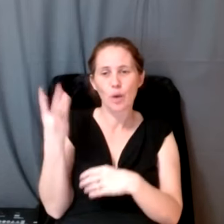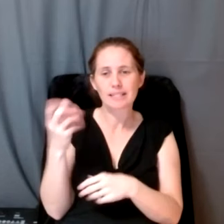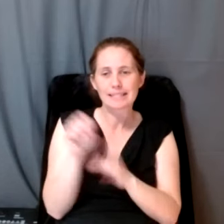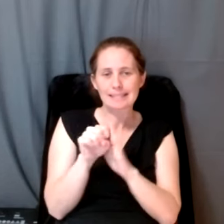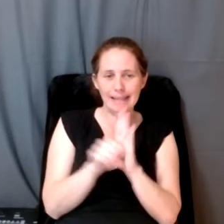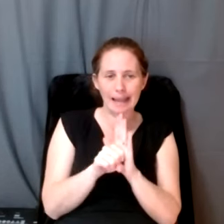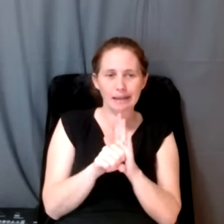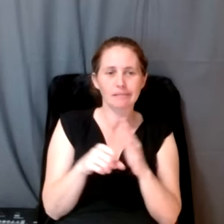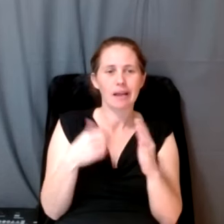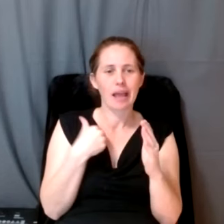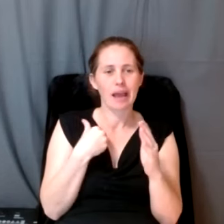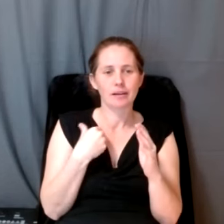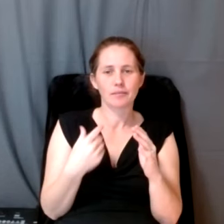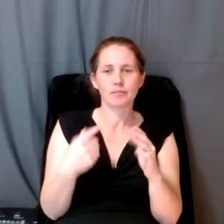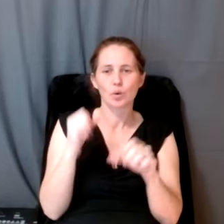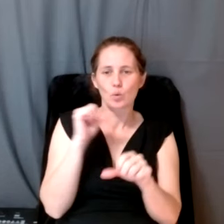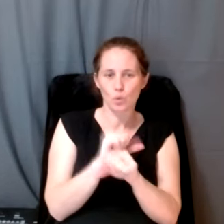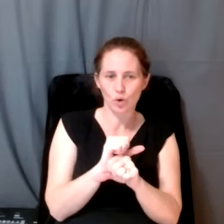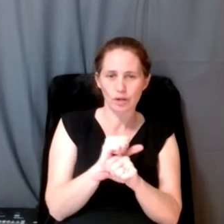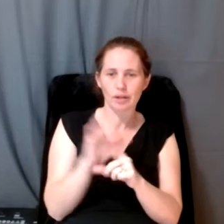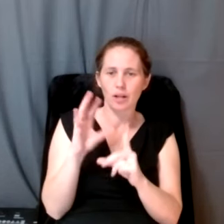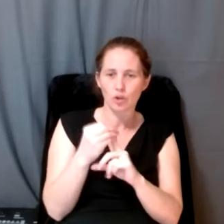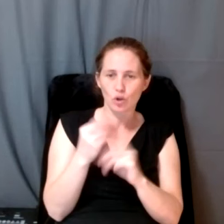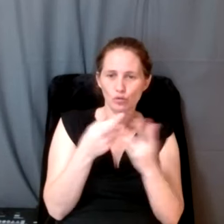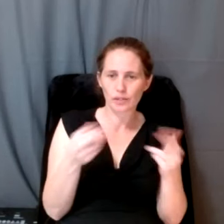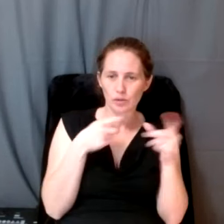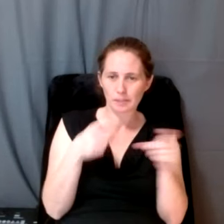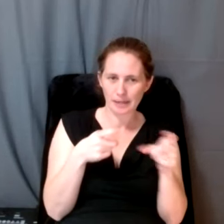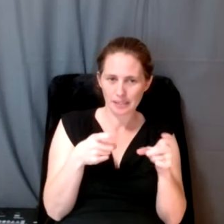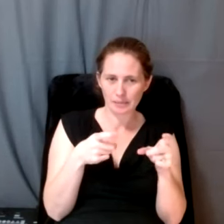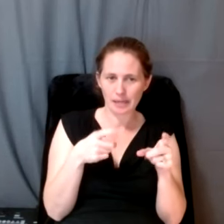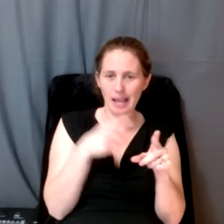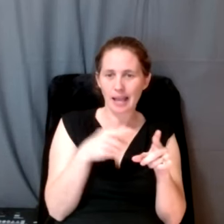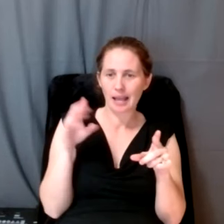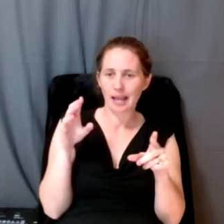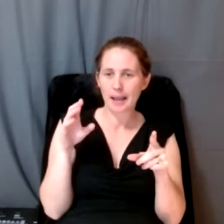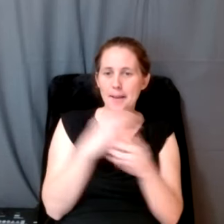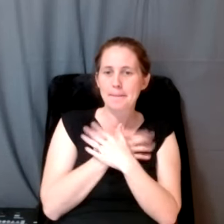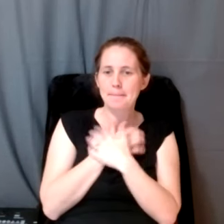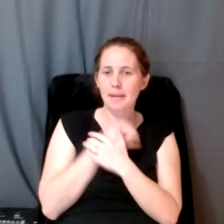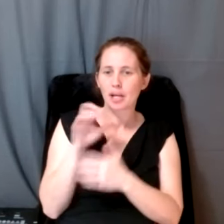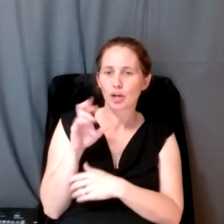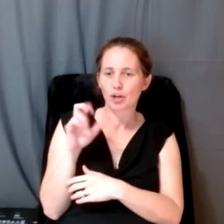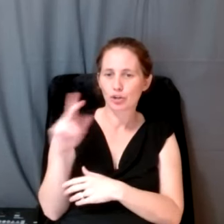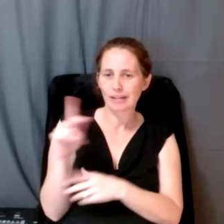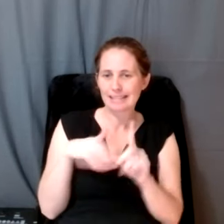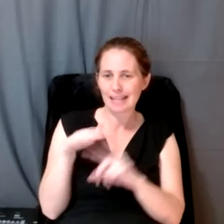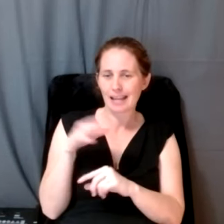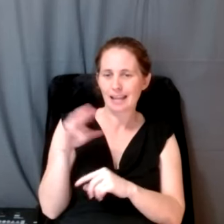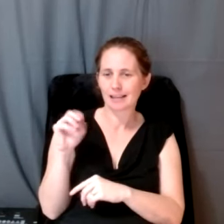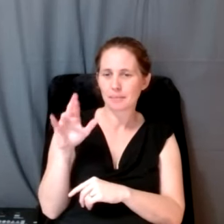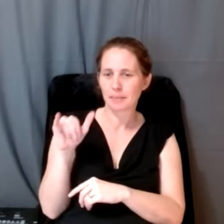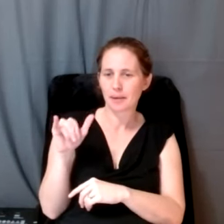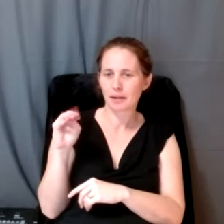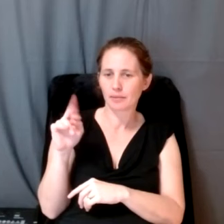We had work, it was in cultural resource management work at the Bear Creek site over in Marymoor Park that has